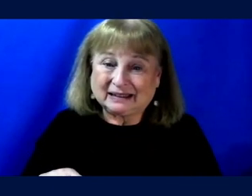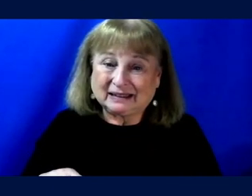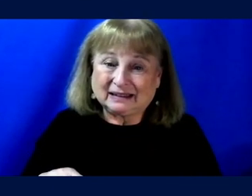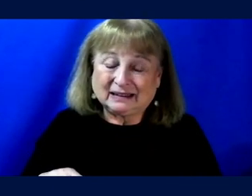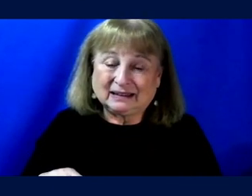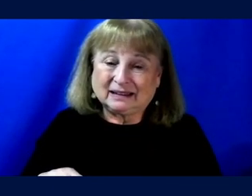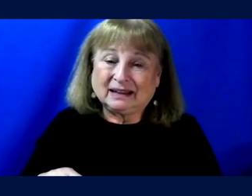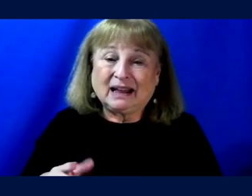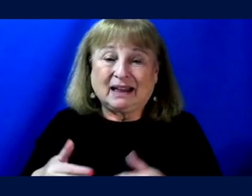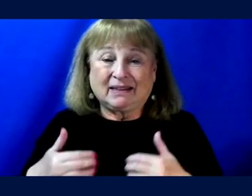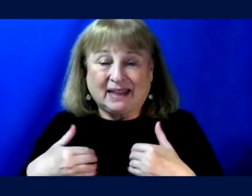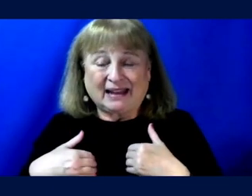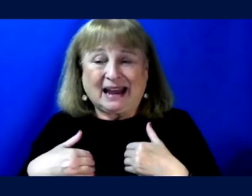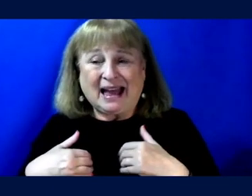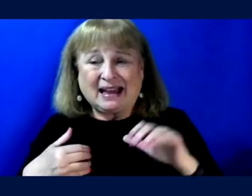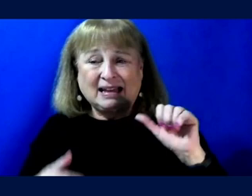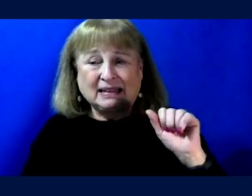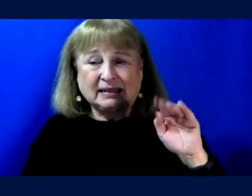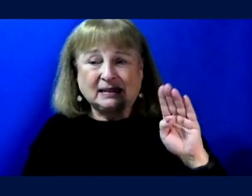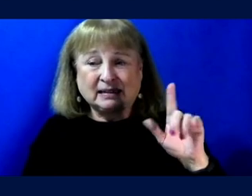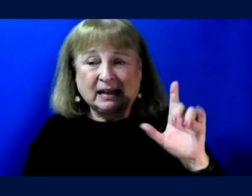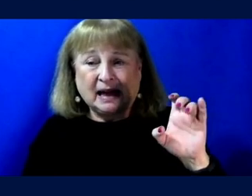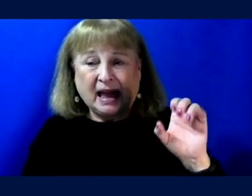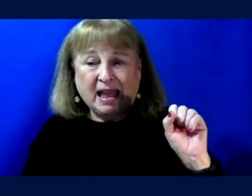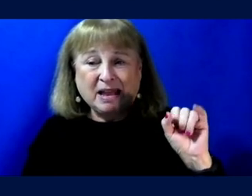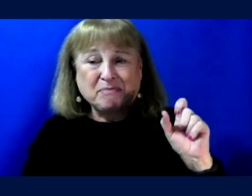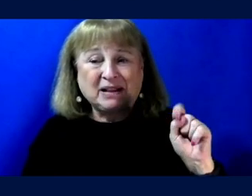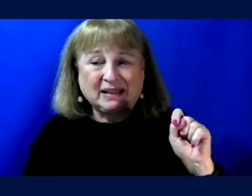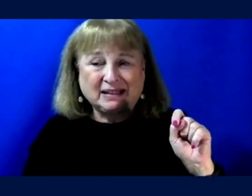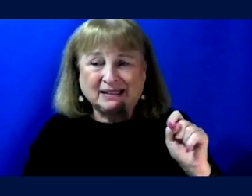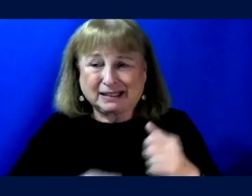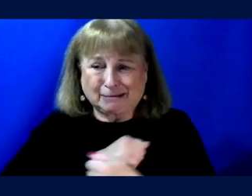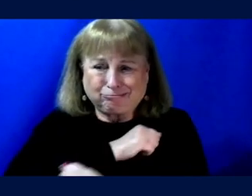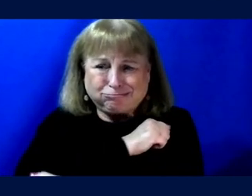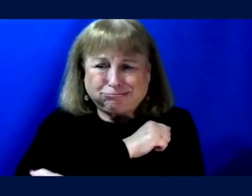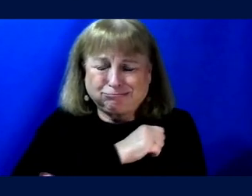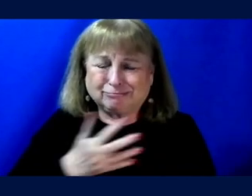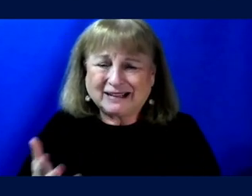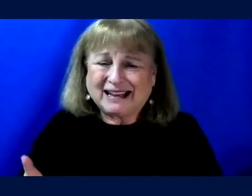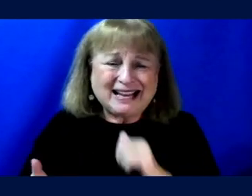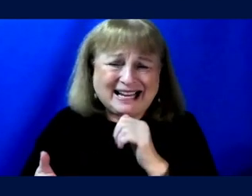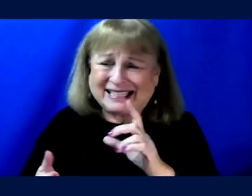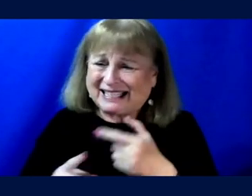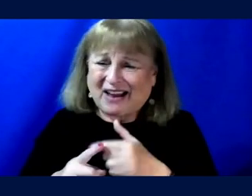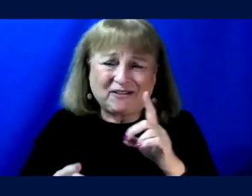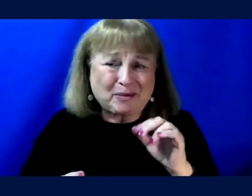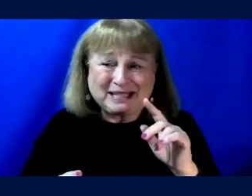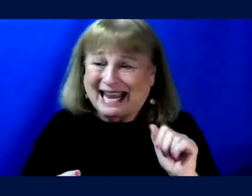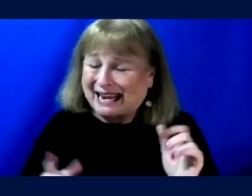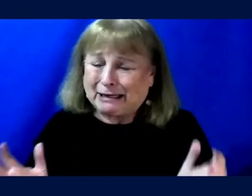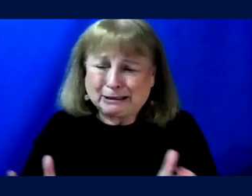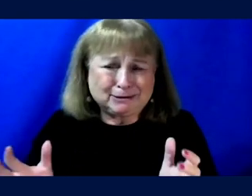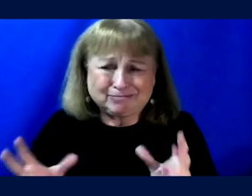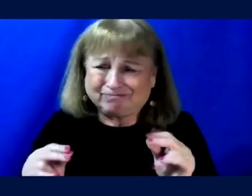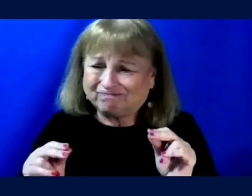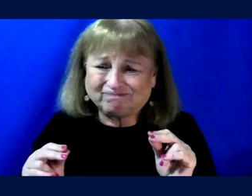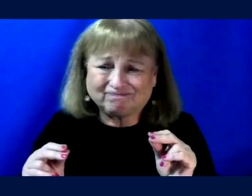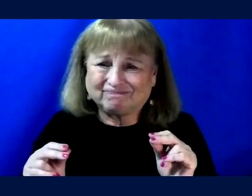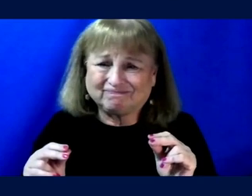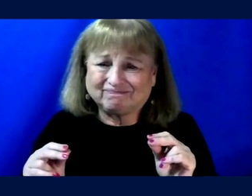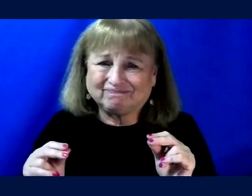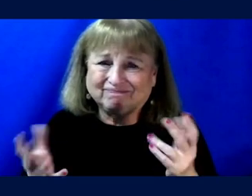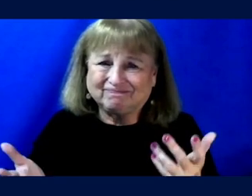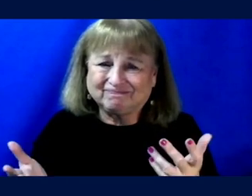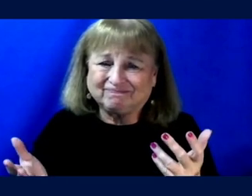has ableist undertones to, to be honest, it's not data driven often. Um,